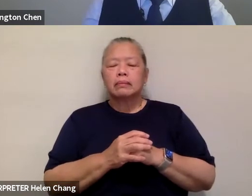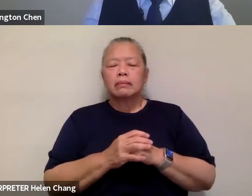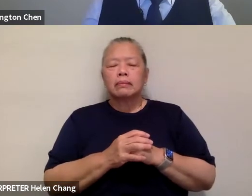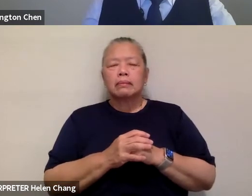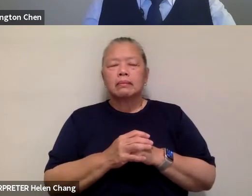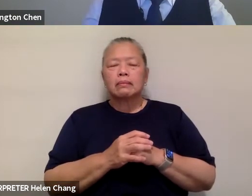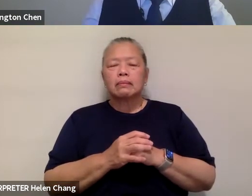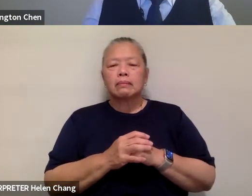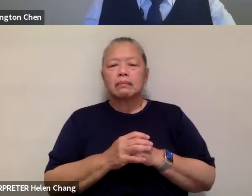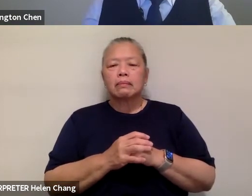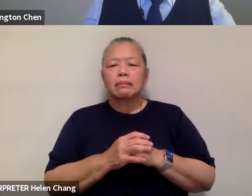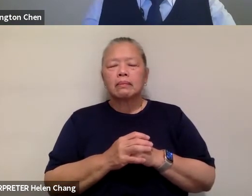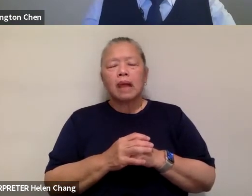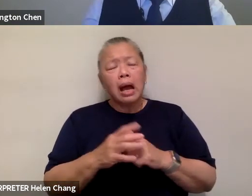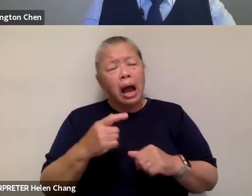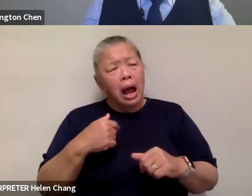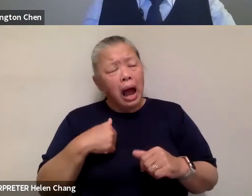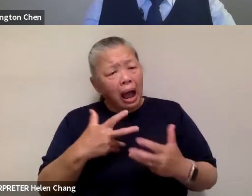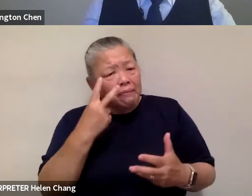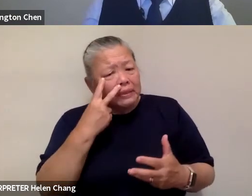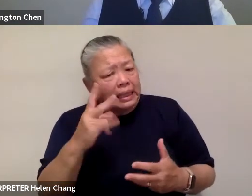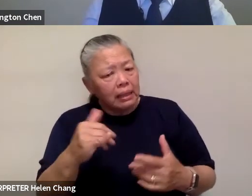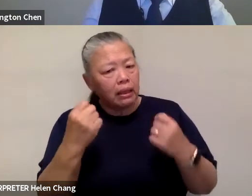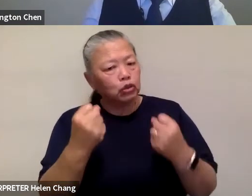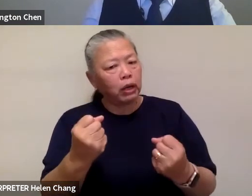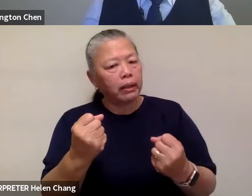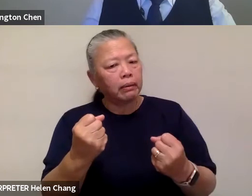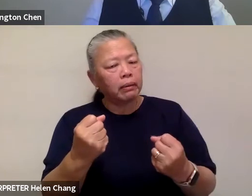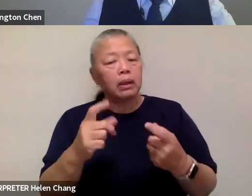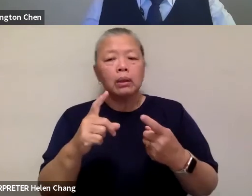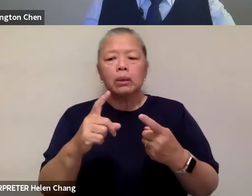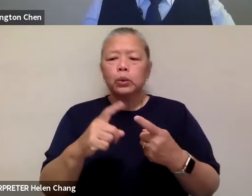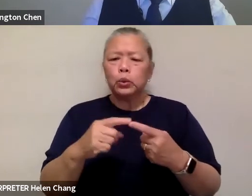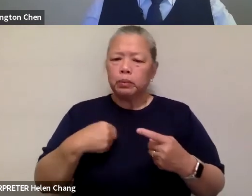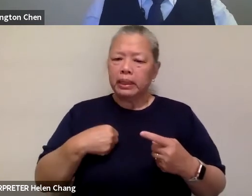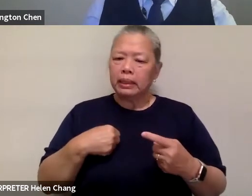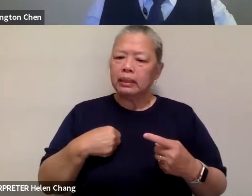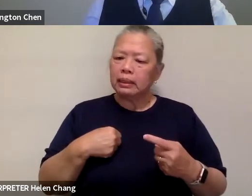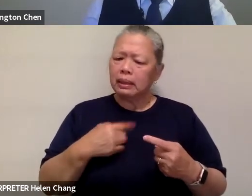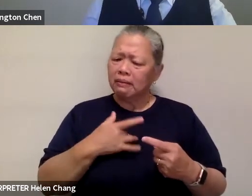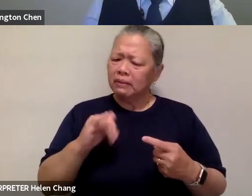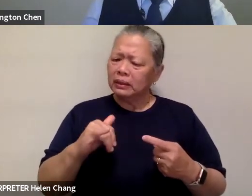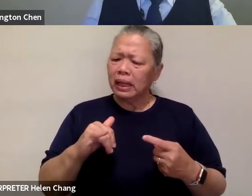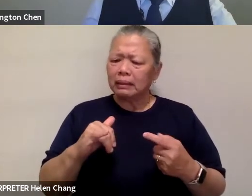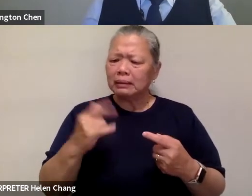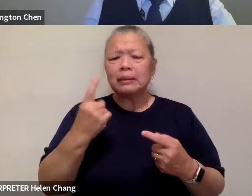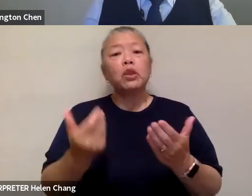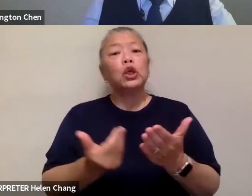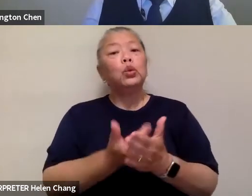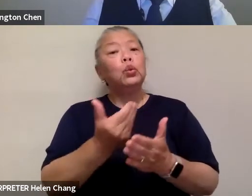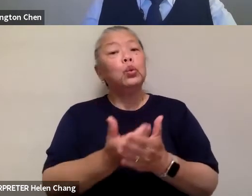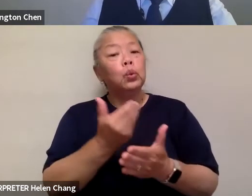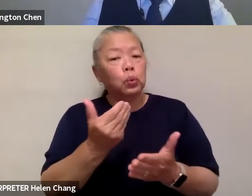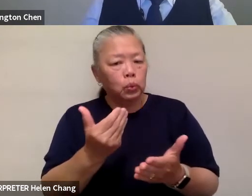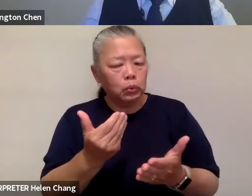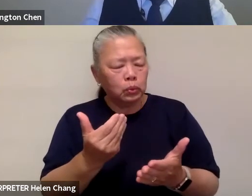I think for me, it feels feels very new. I know that there's there's been